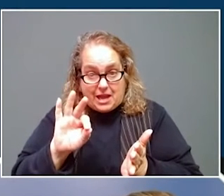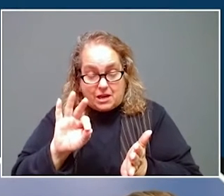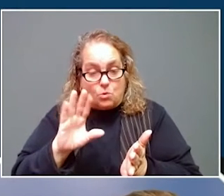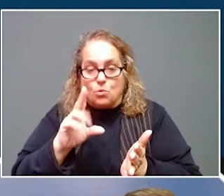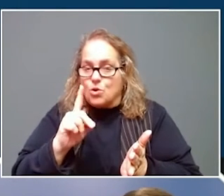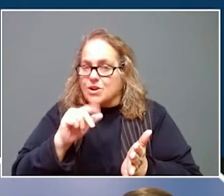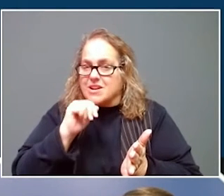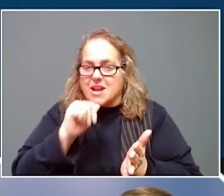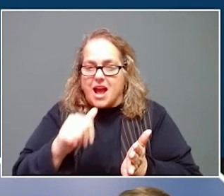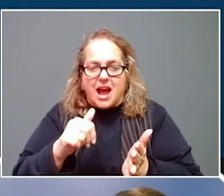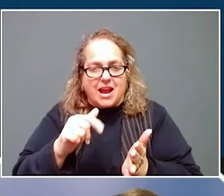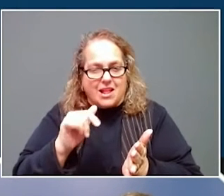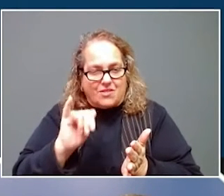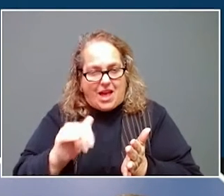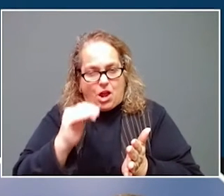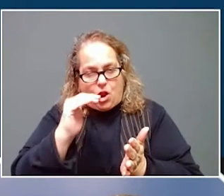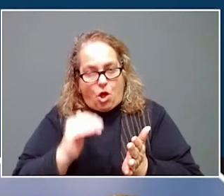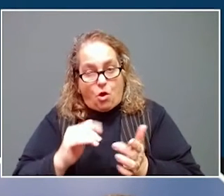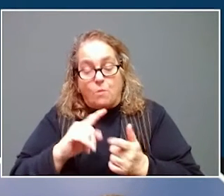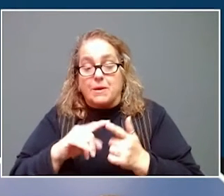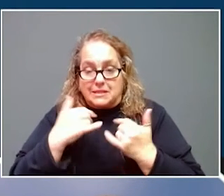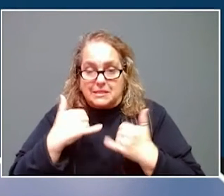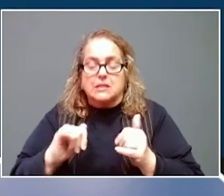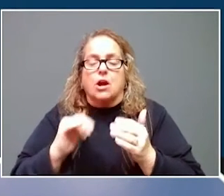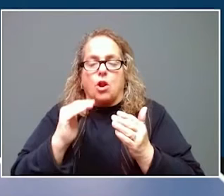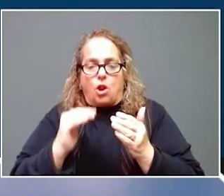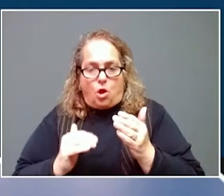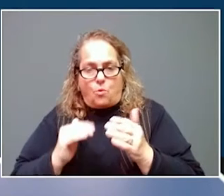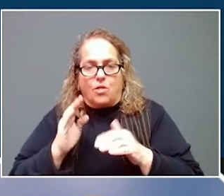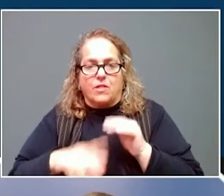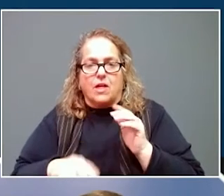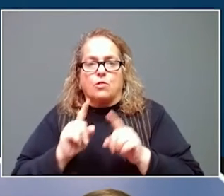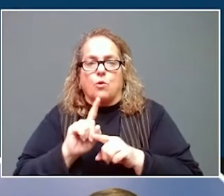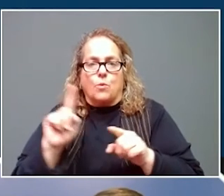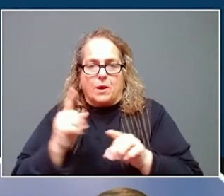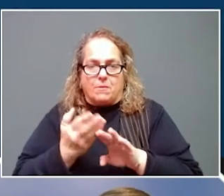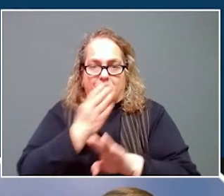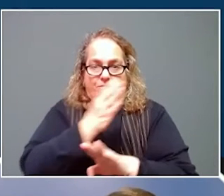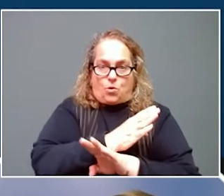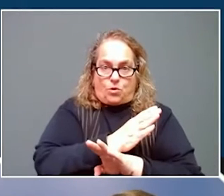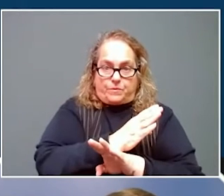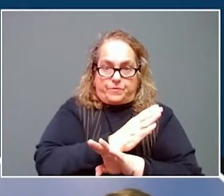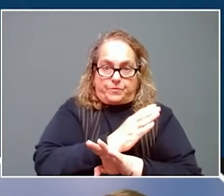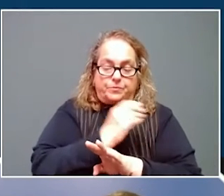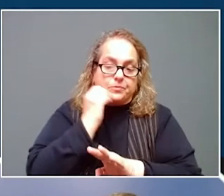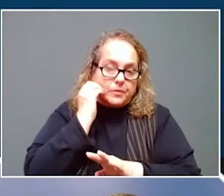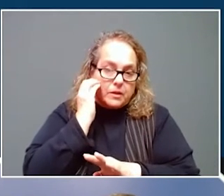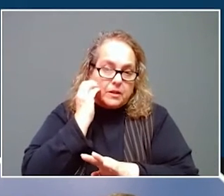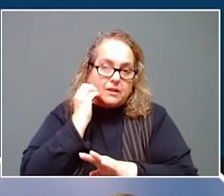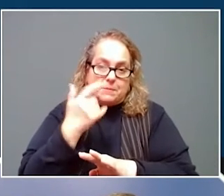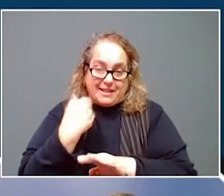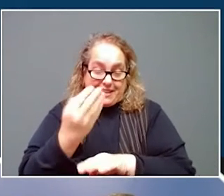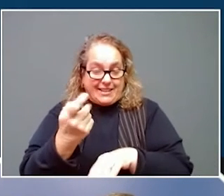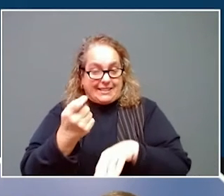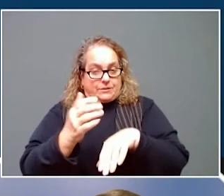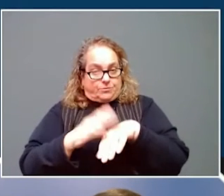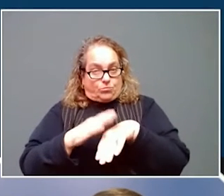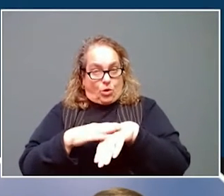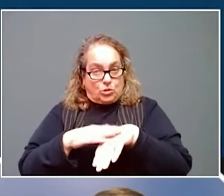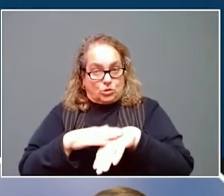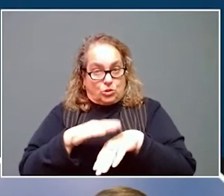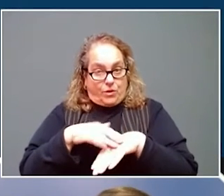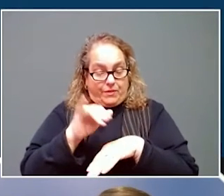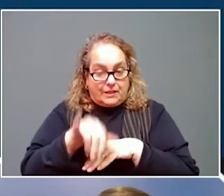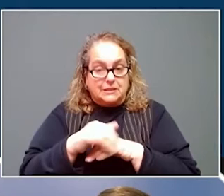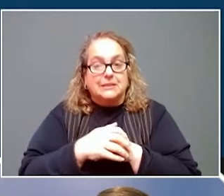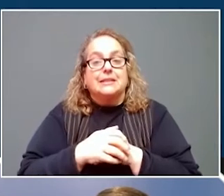previous record set during the Delta surge back in September. Let me give just a little bit of caution on this. Yes,